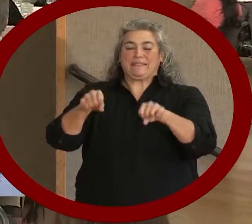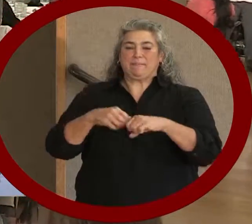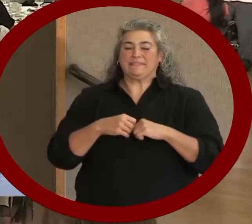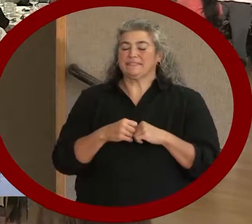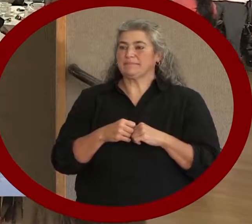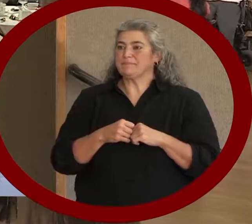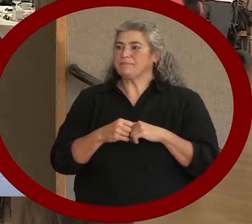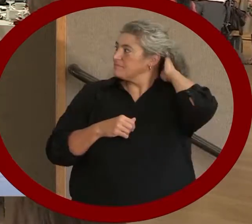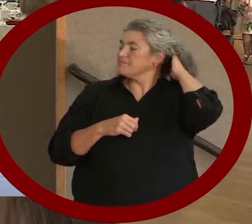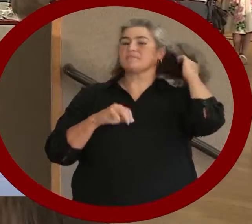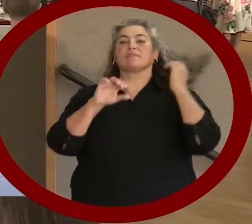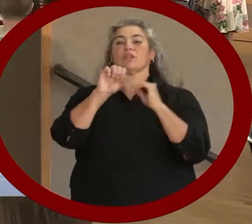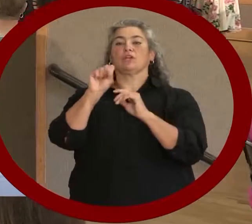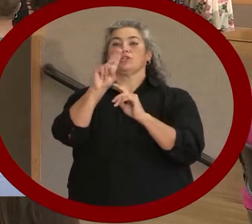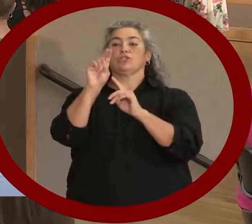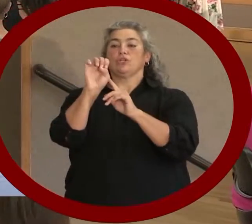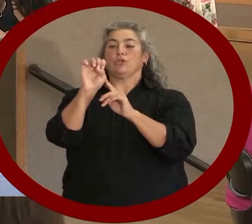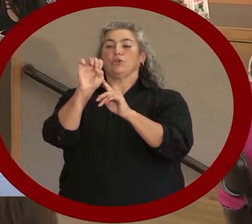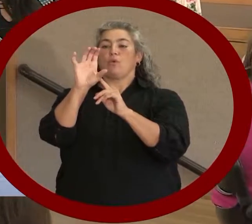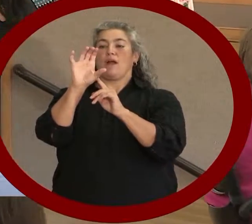Sue Carroll.